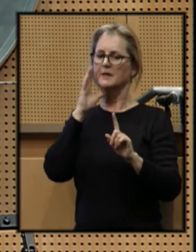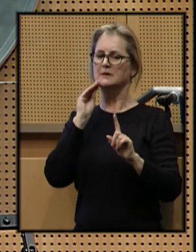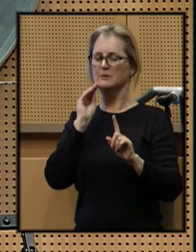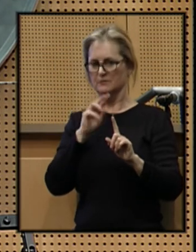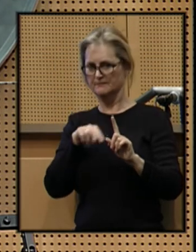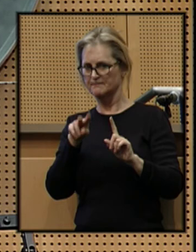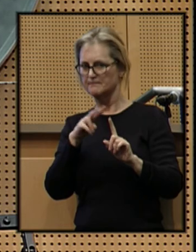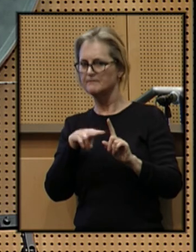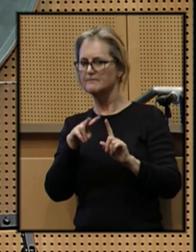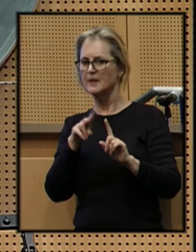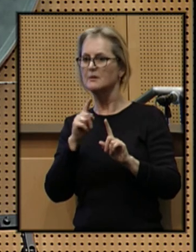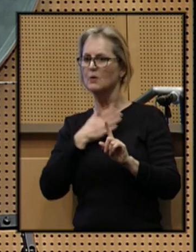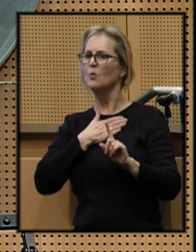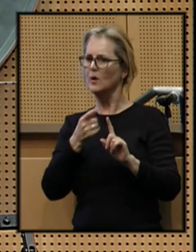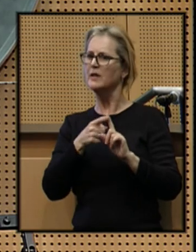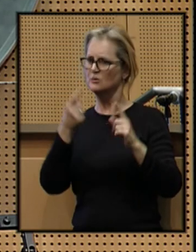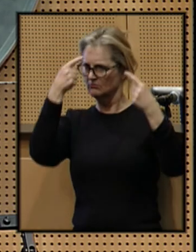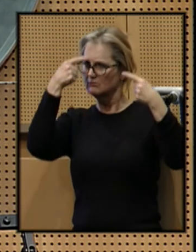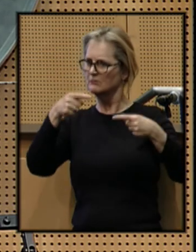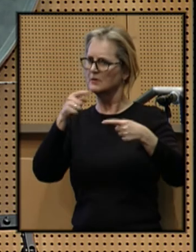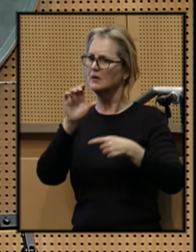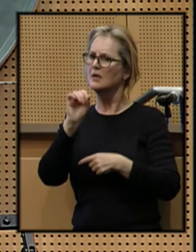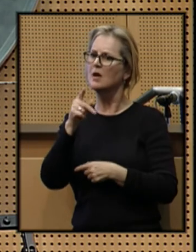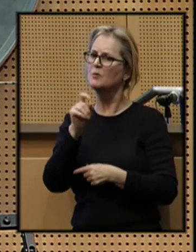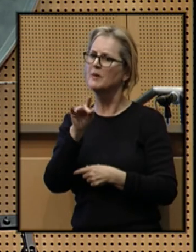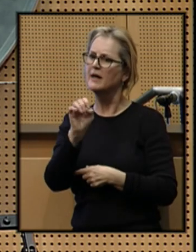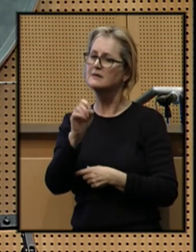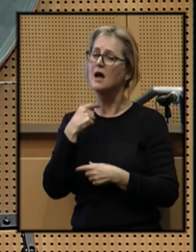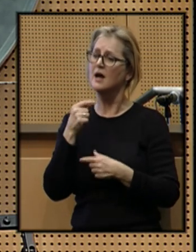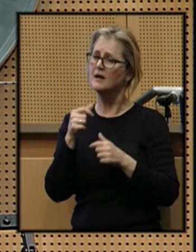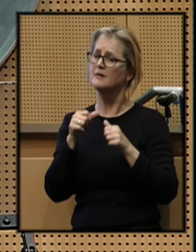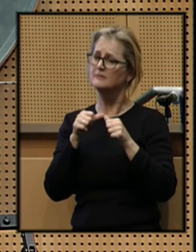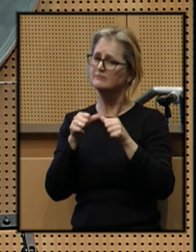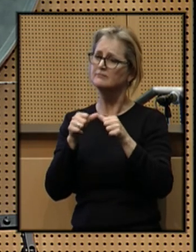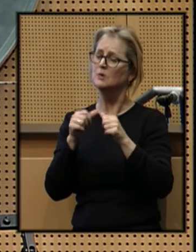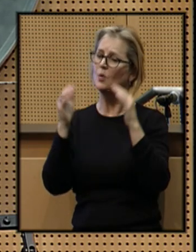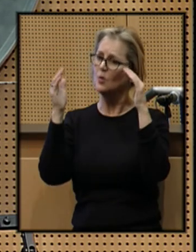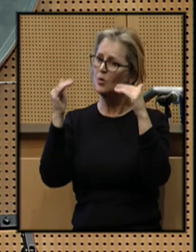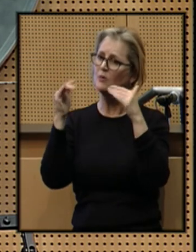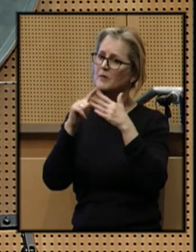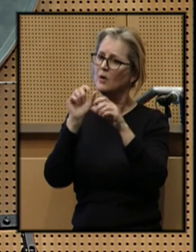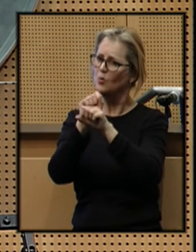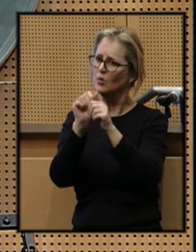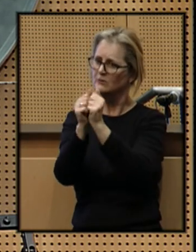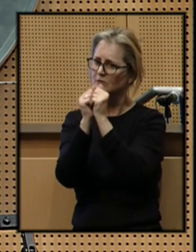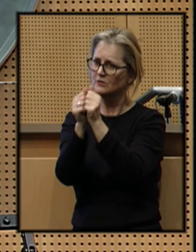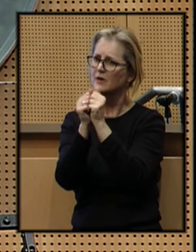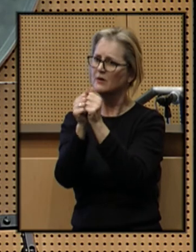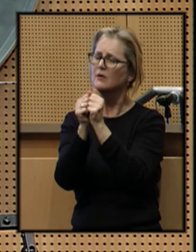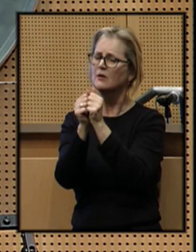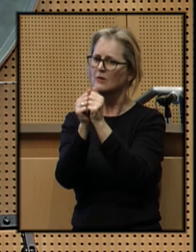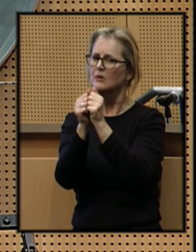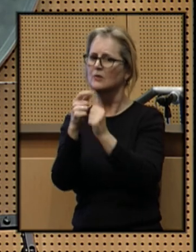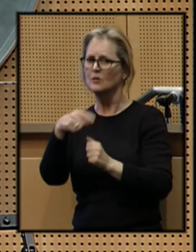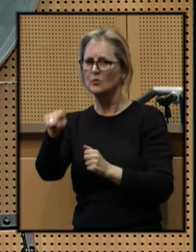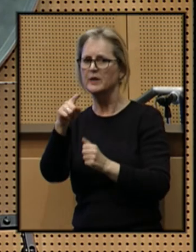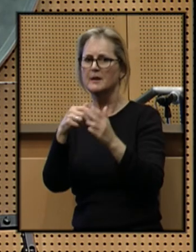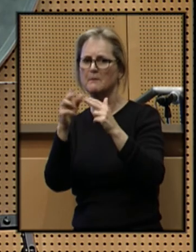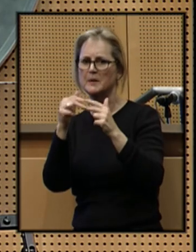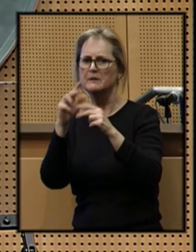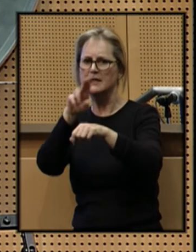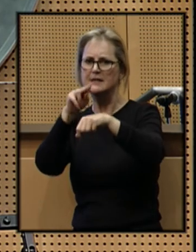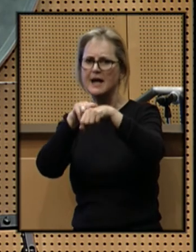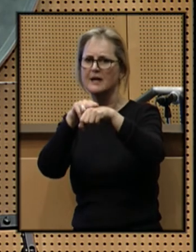and to be willing to compromise. I remain hopeful that by working together, we can build a